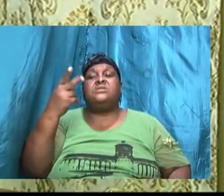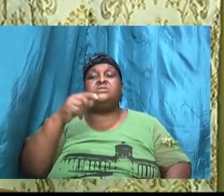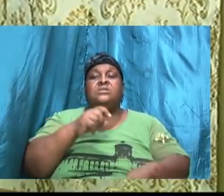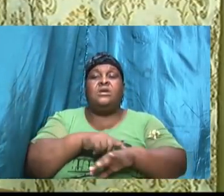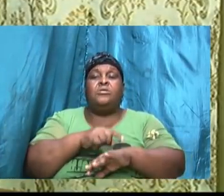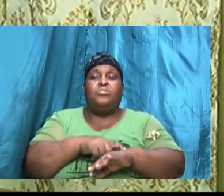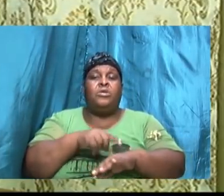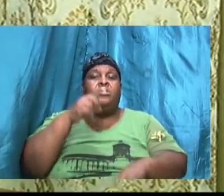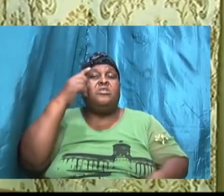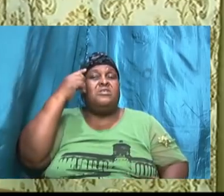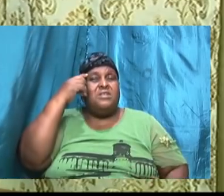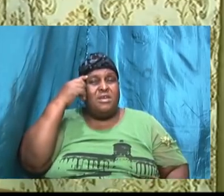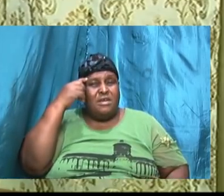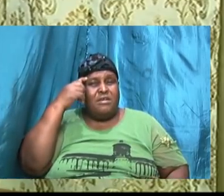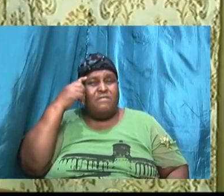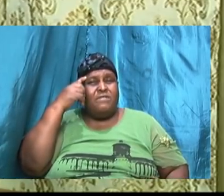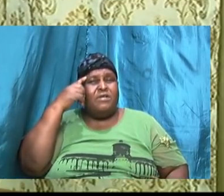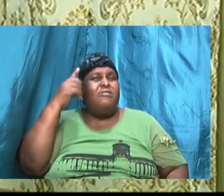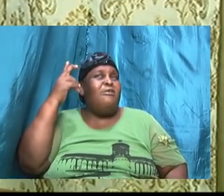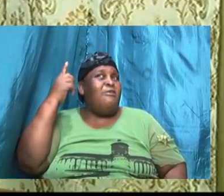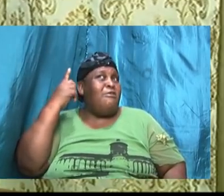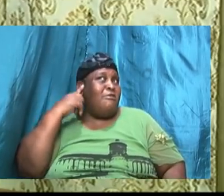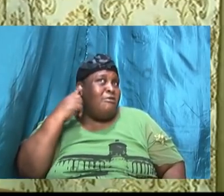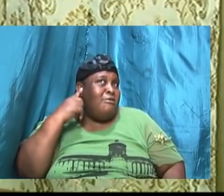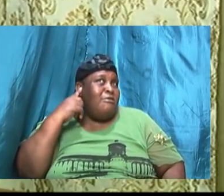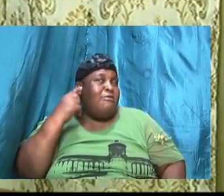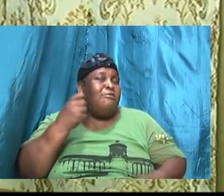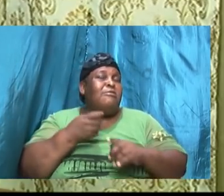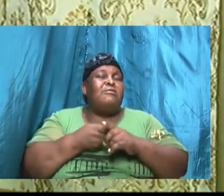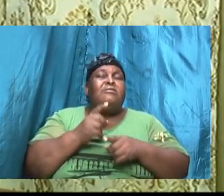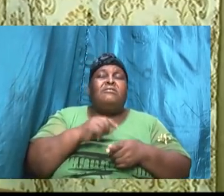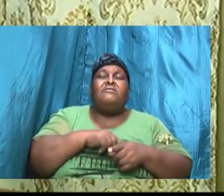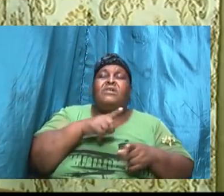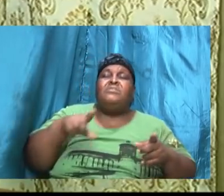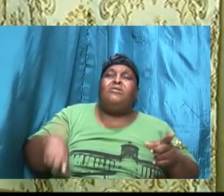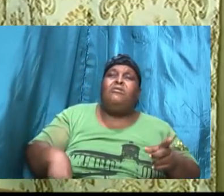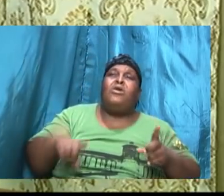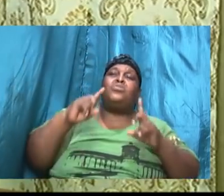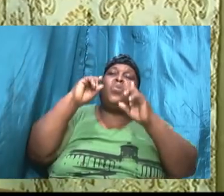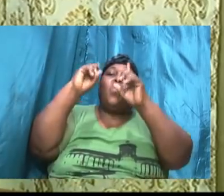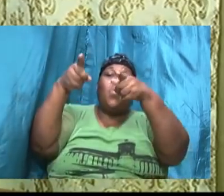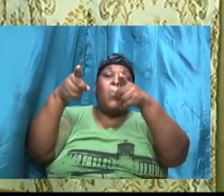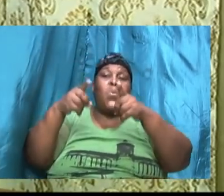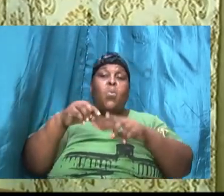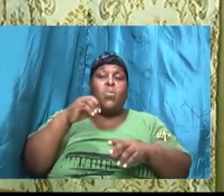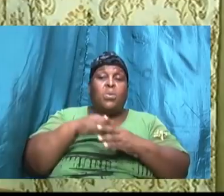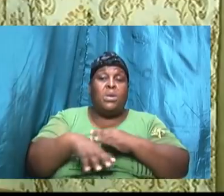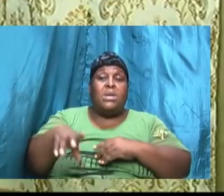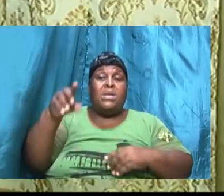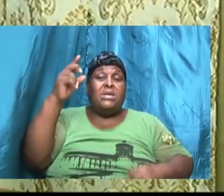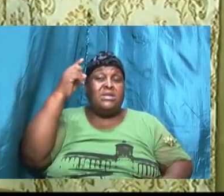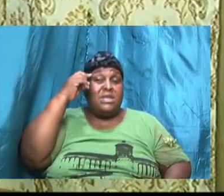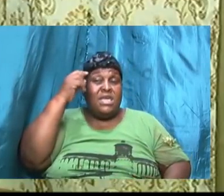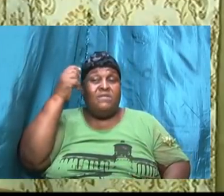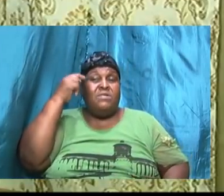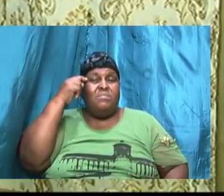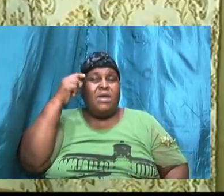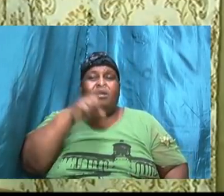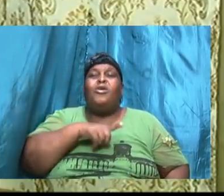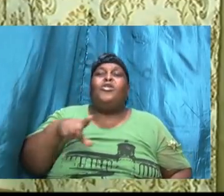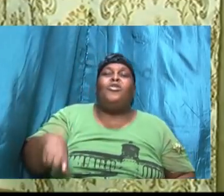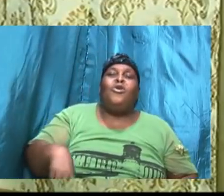David heard from the Lord the first time go up in his mind he was saying God you tell me to go